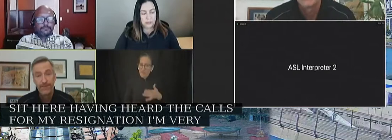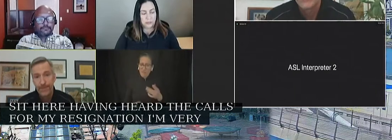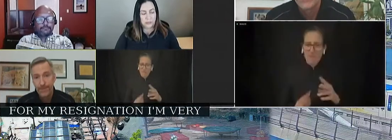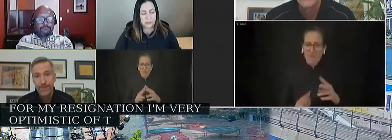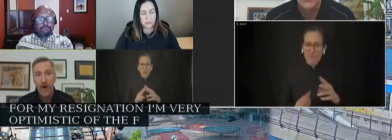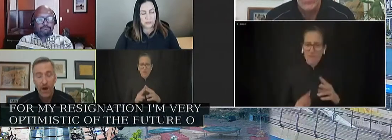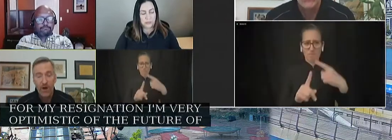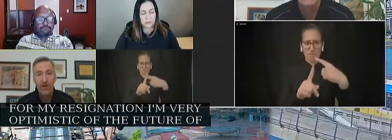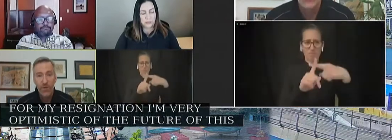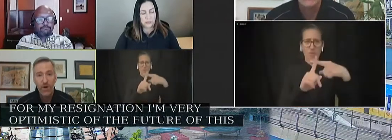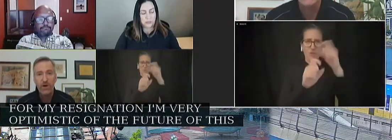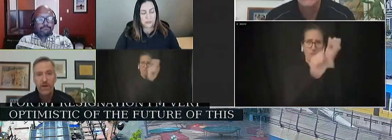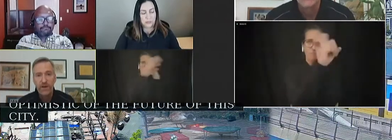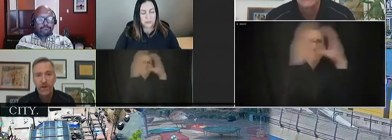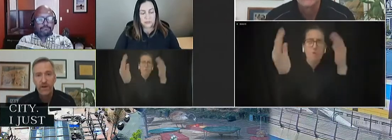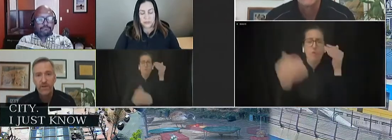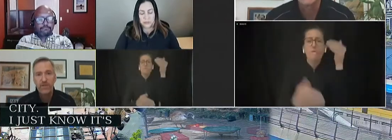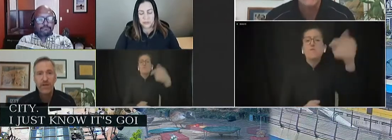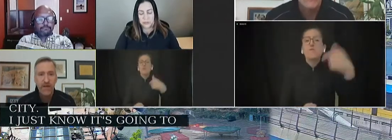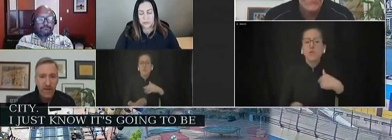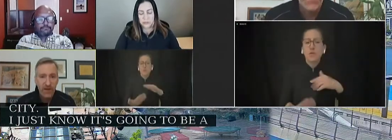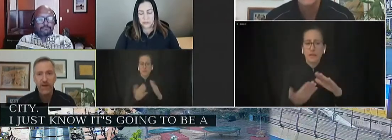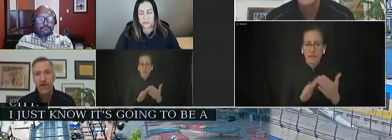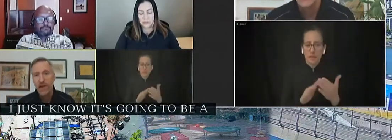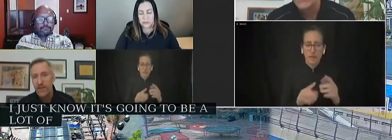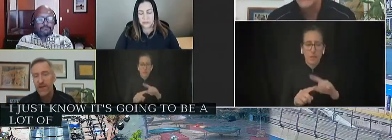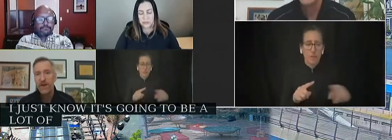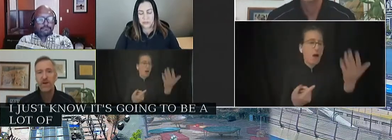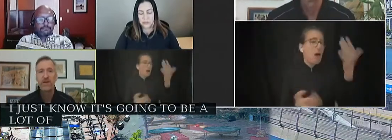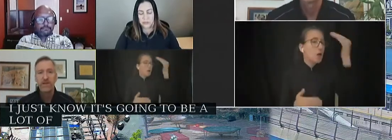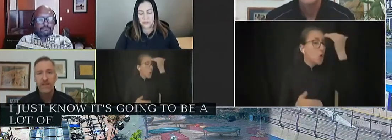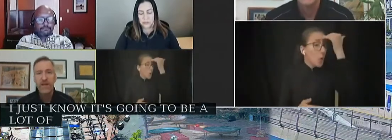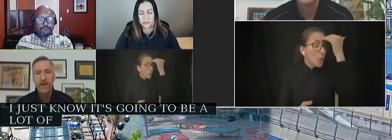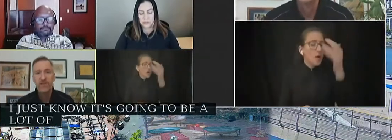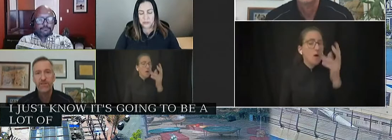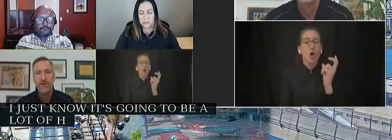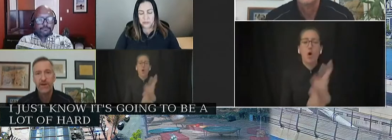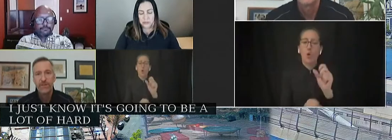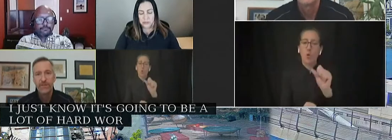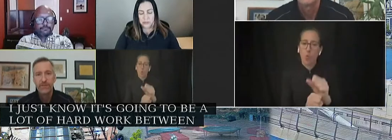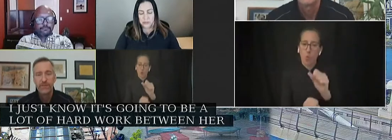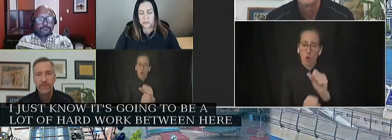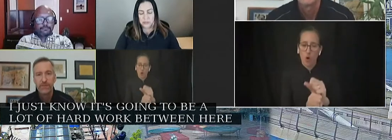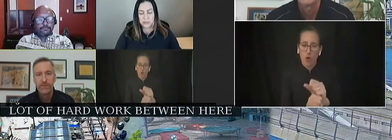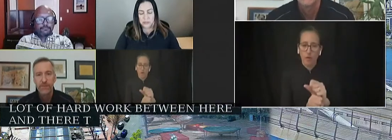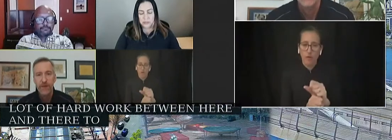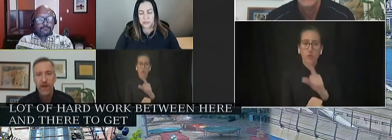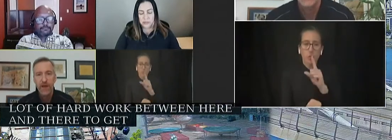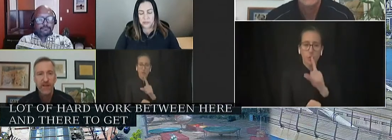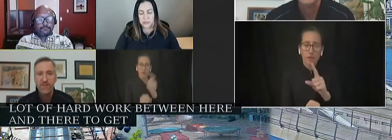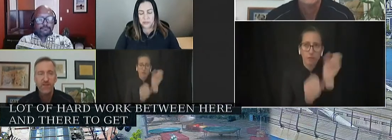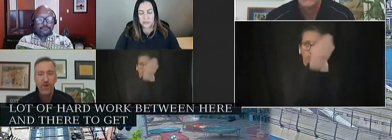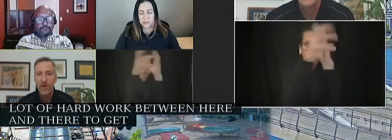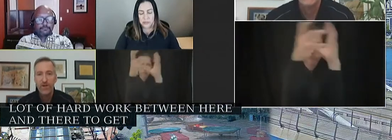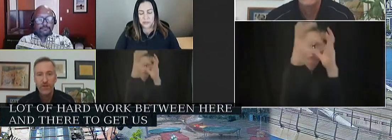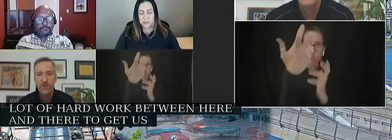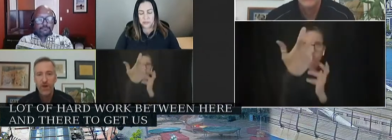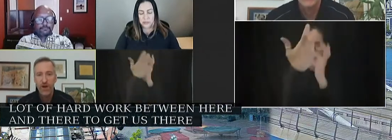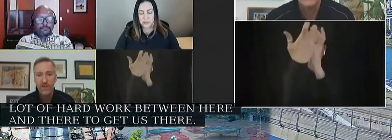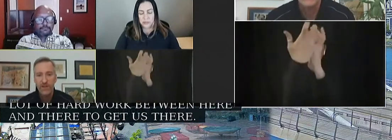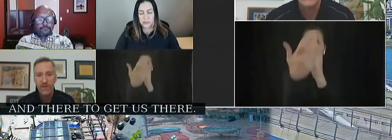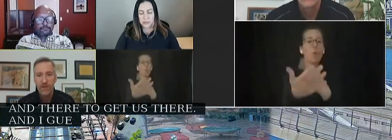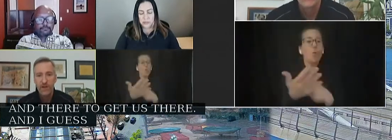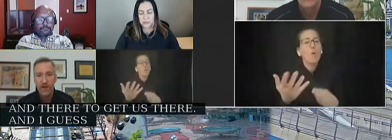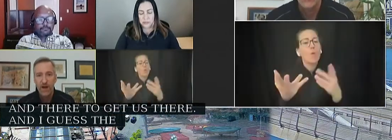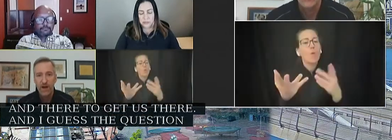hard work between here and there to get us there. And I guess the question